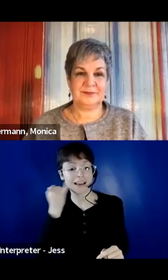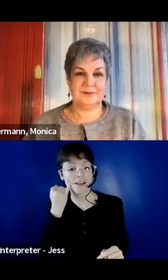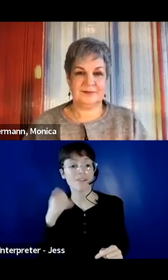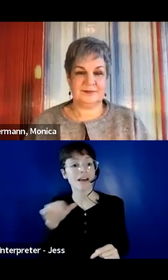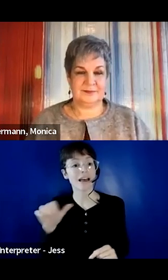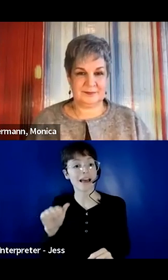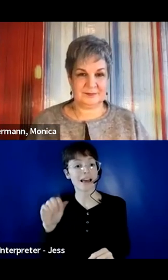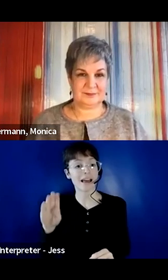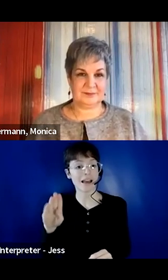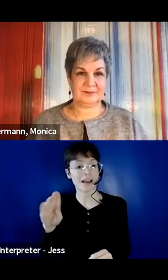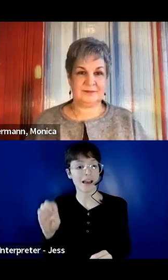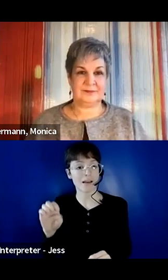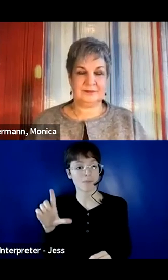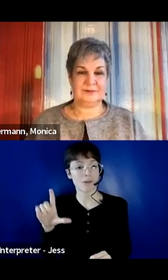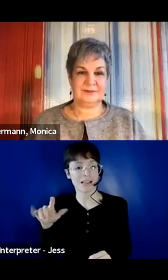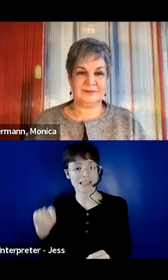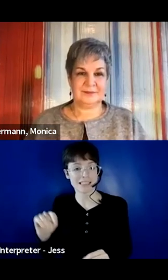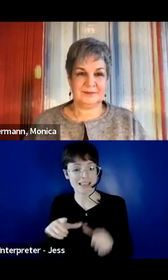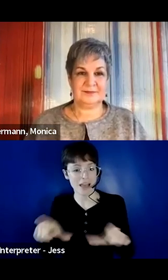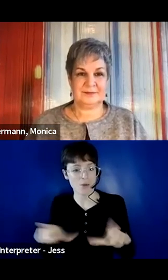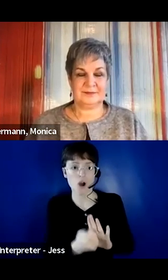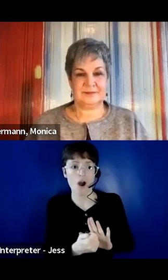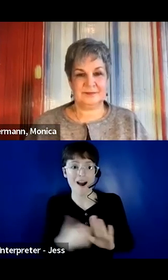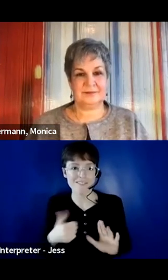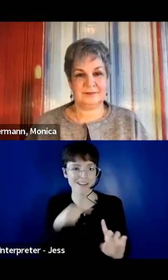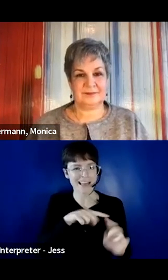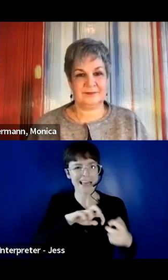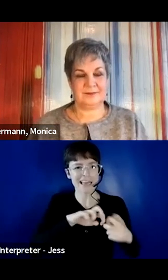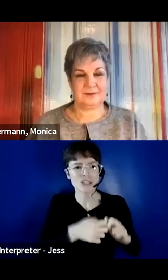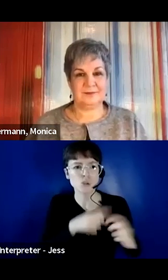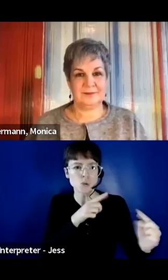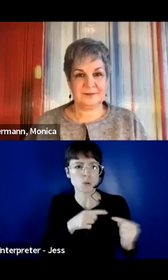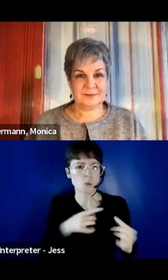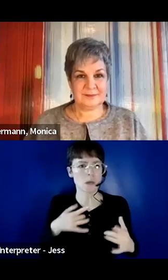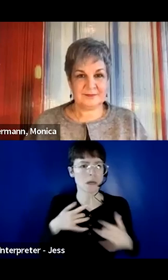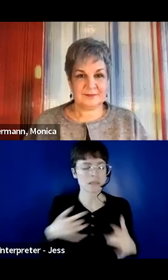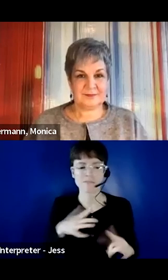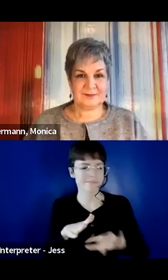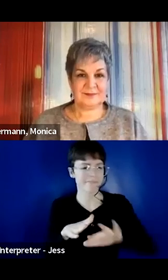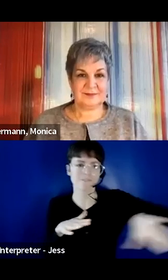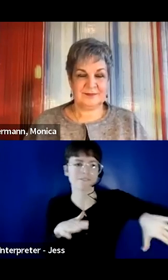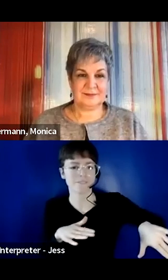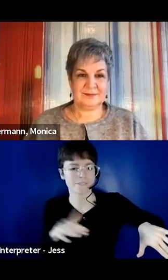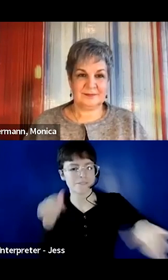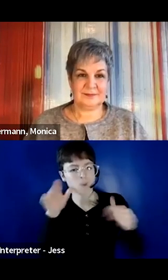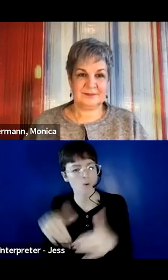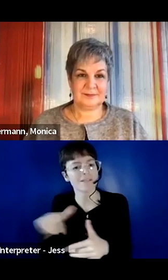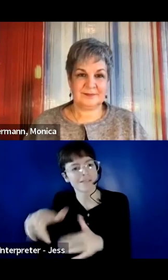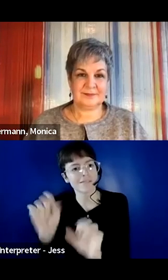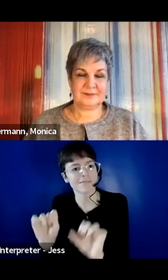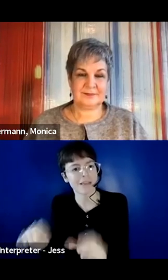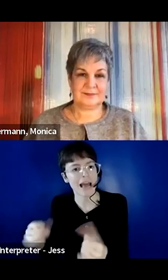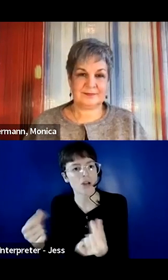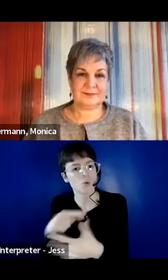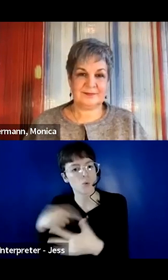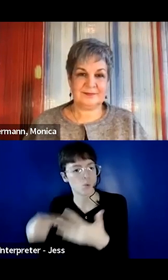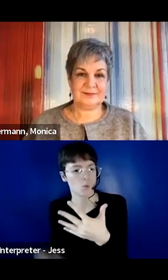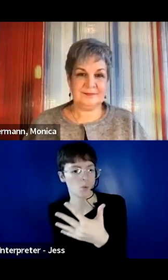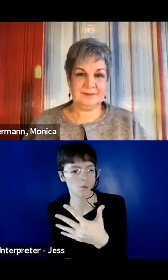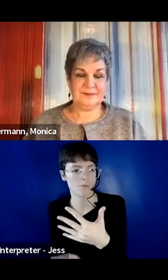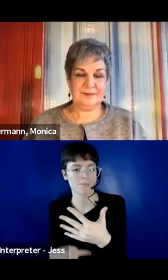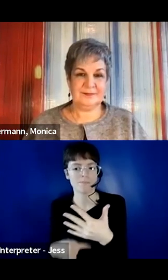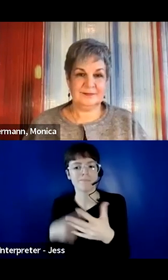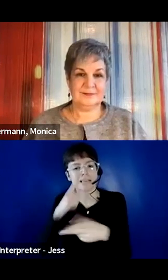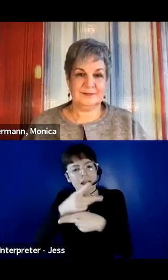issue struggle, this type of thing. So instead focus on a person's abilities, be deliberate, be intentional, ableist